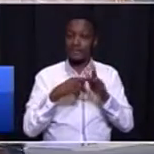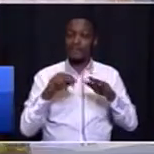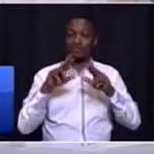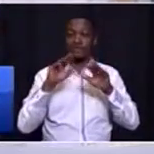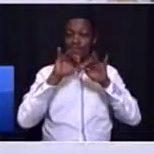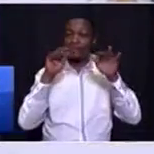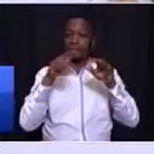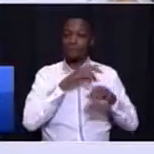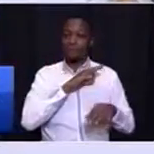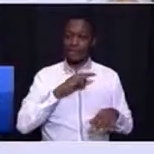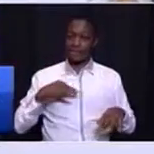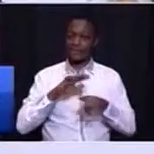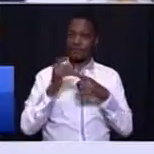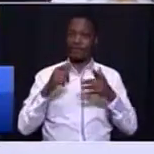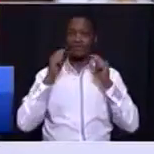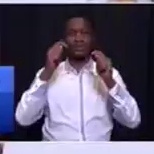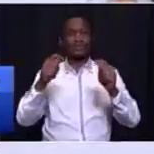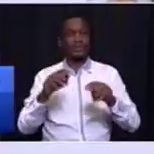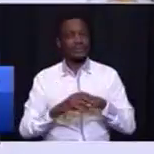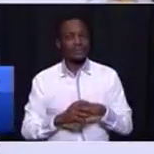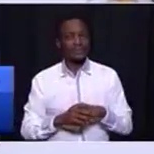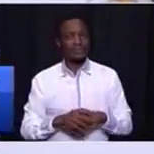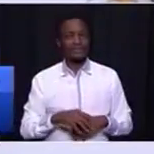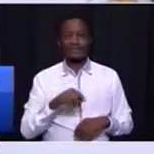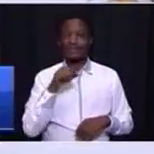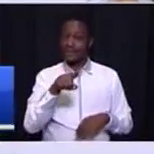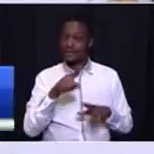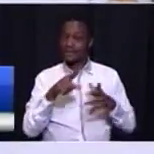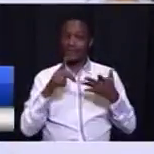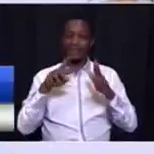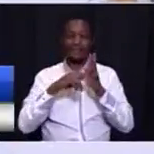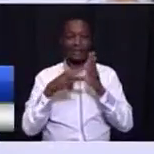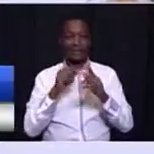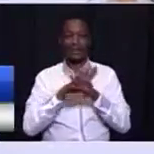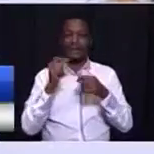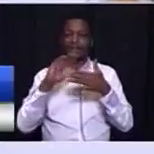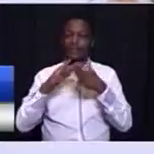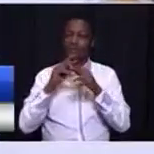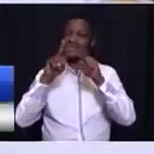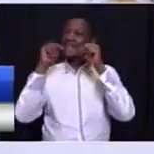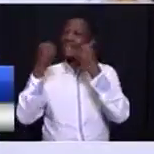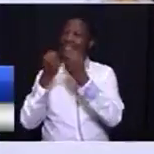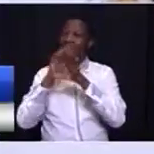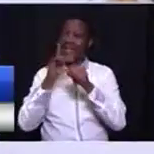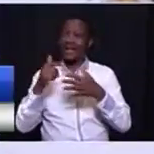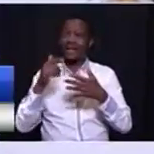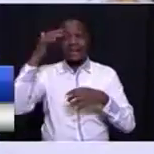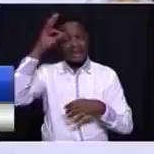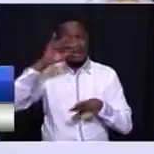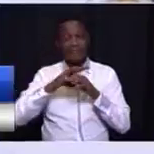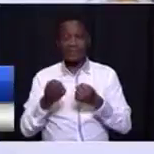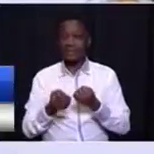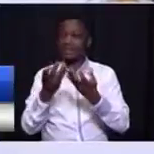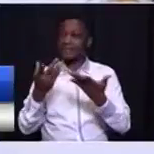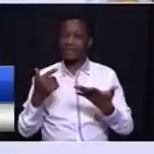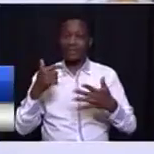So this plan will now be discussed with national government because national government is subsidizing the metros